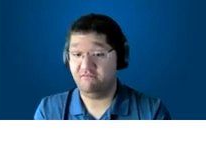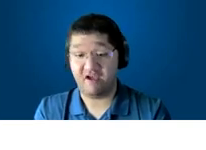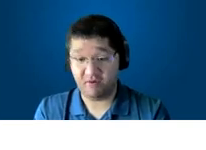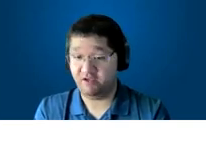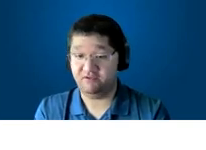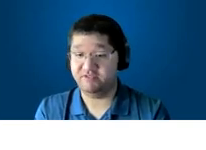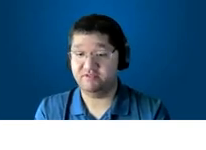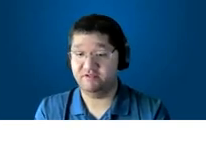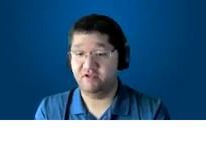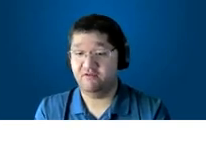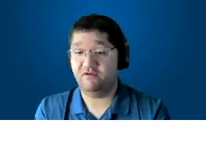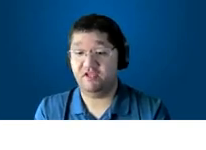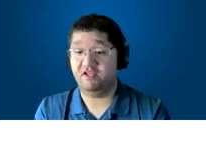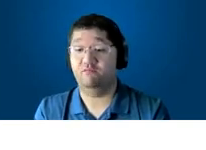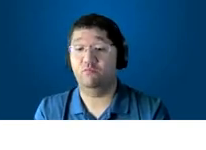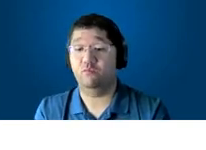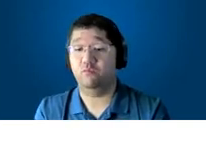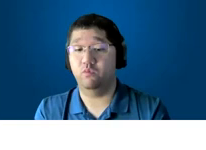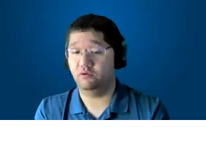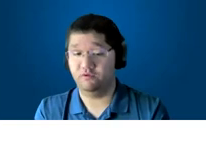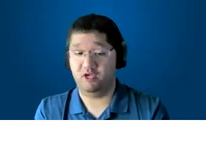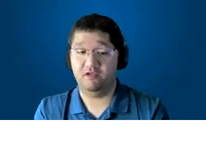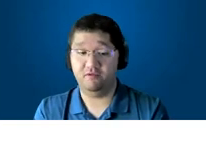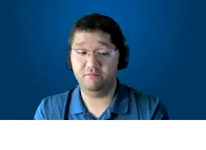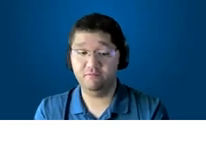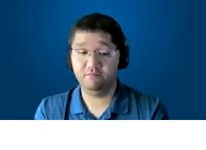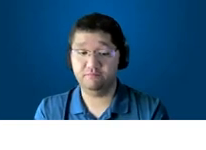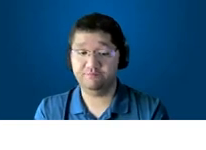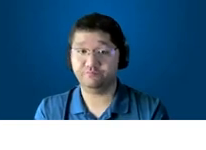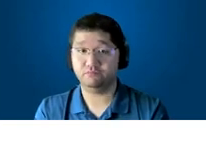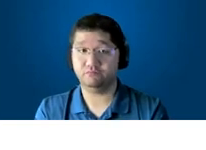5 miles felt like a world away